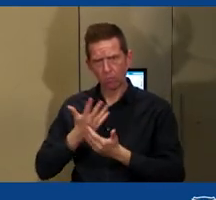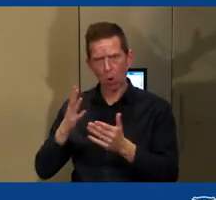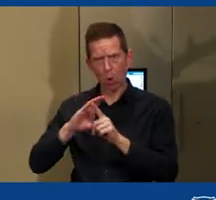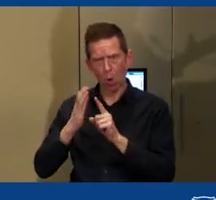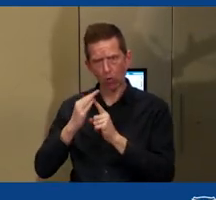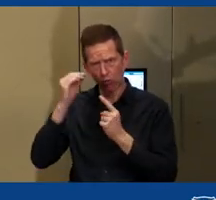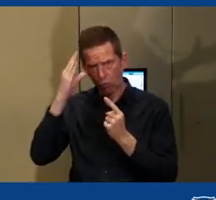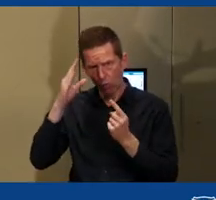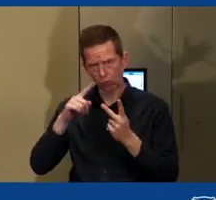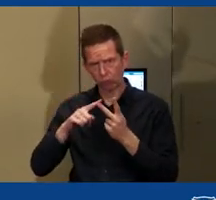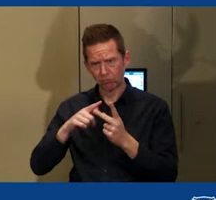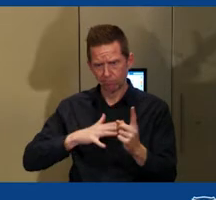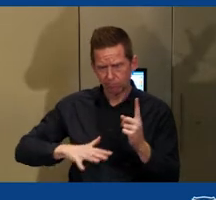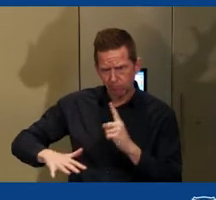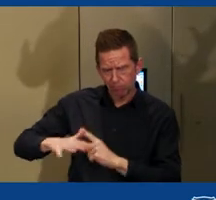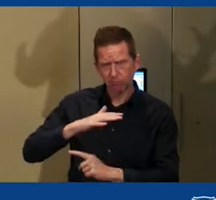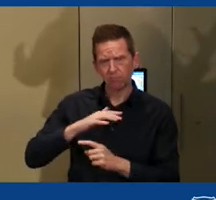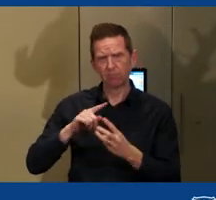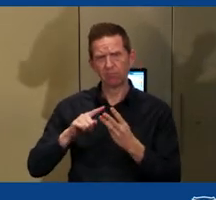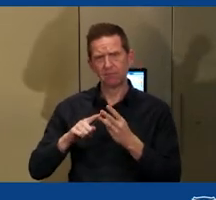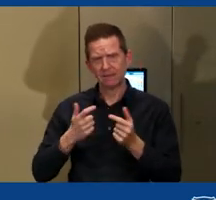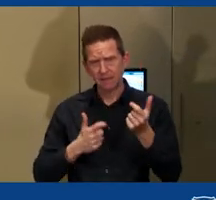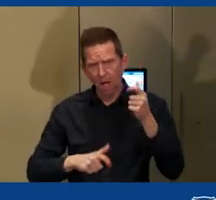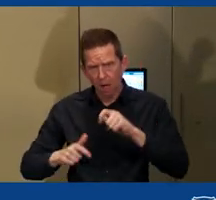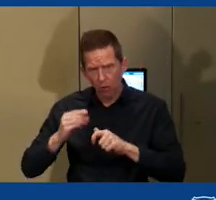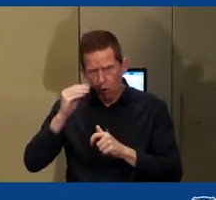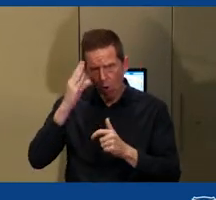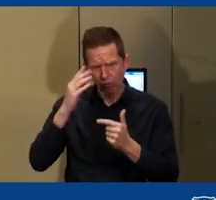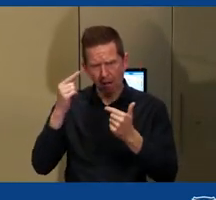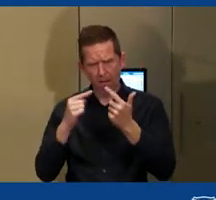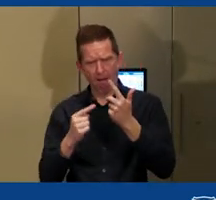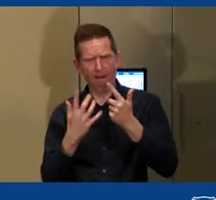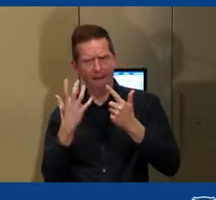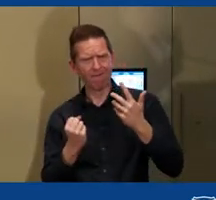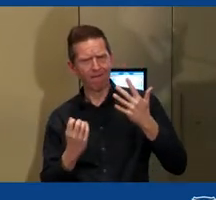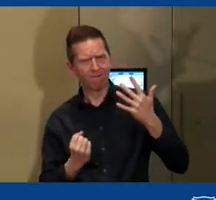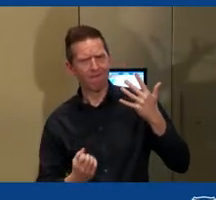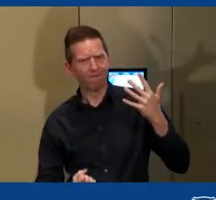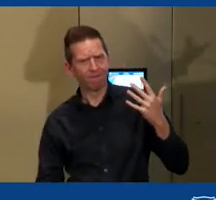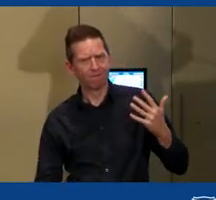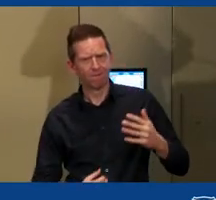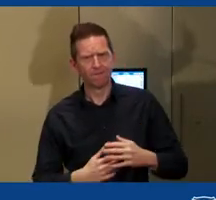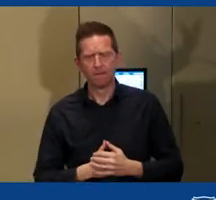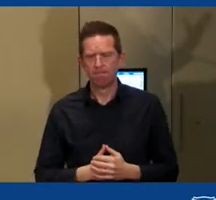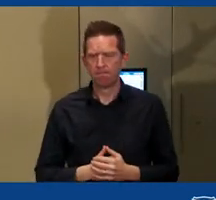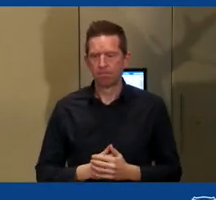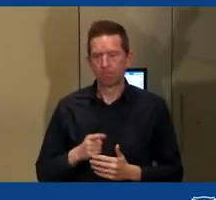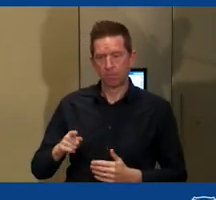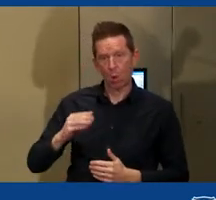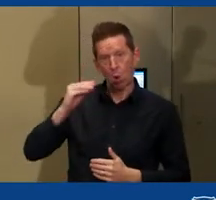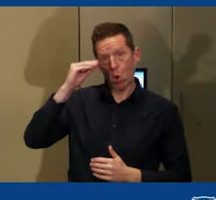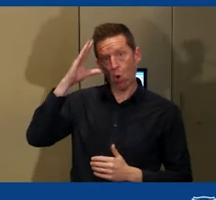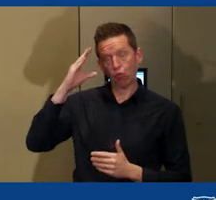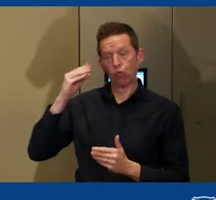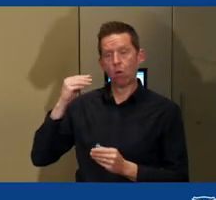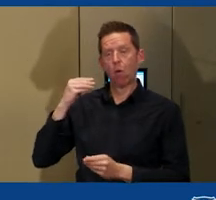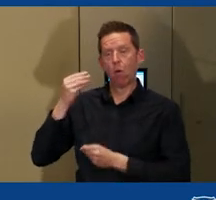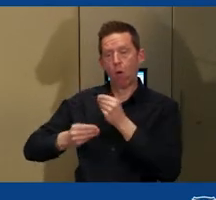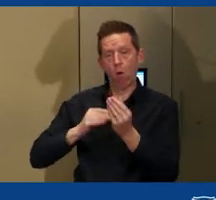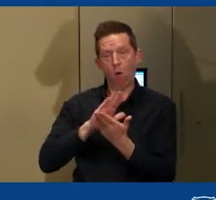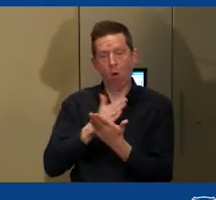knowledge, environmental knowledge, scientific knowledge, and often this knowledge gets lost in translation.